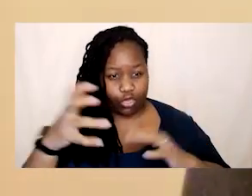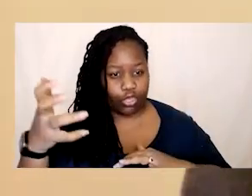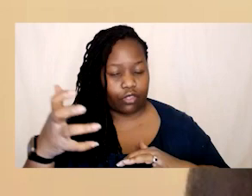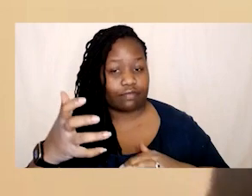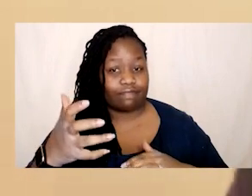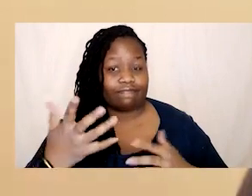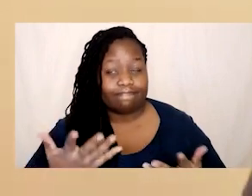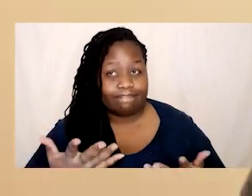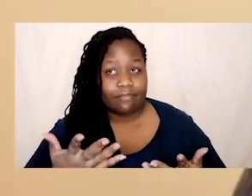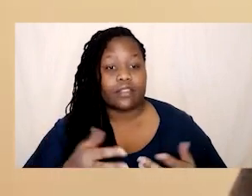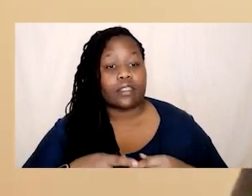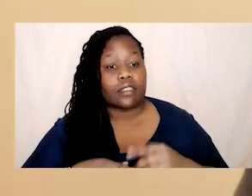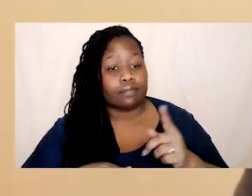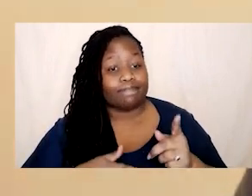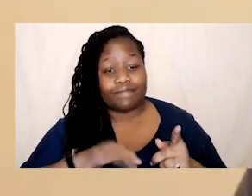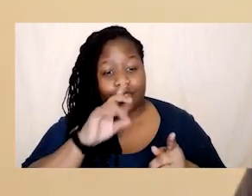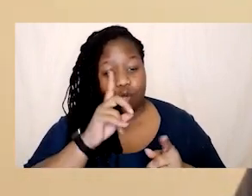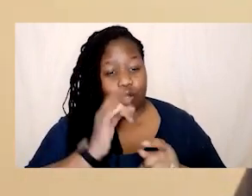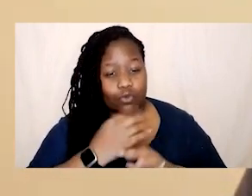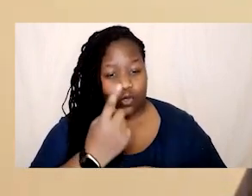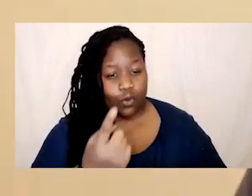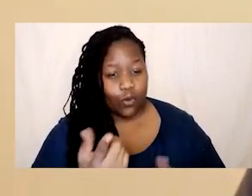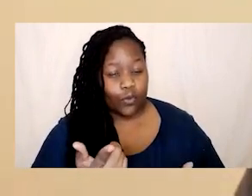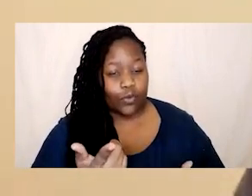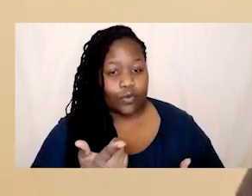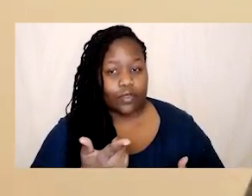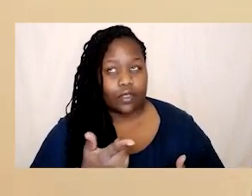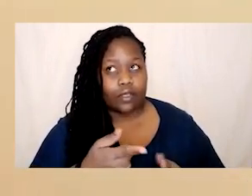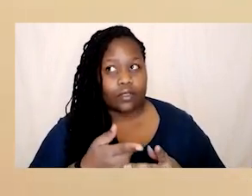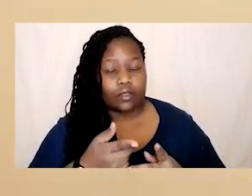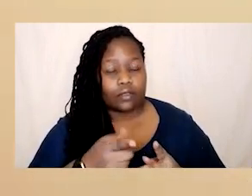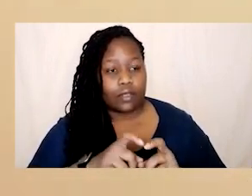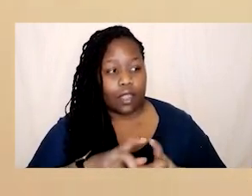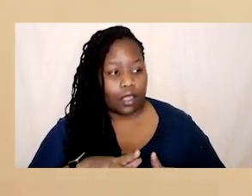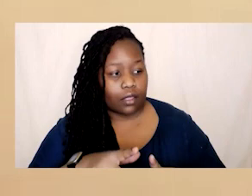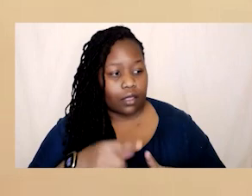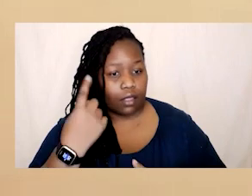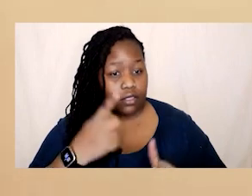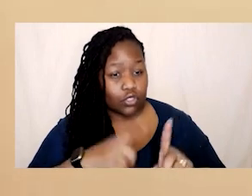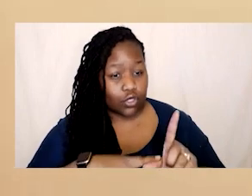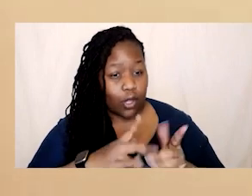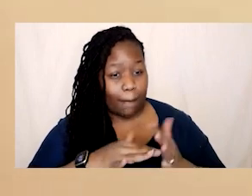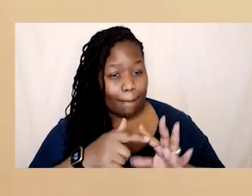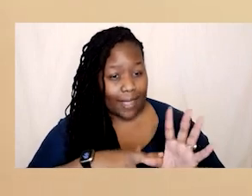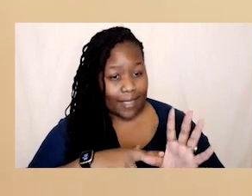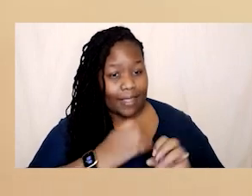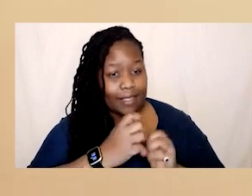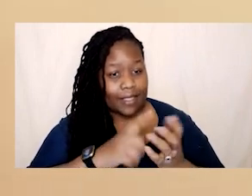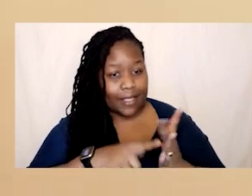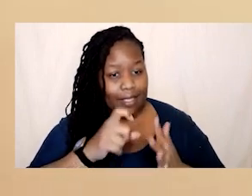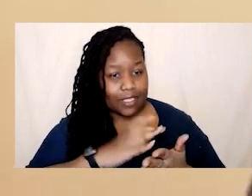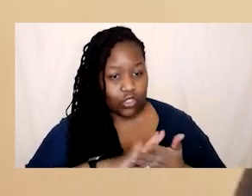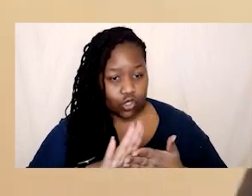so um last year last may um glitch uh was